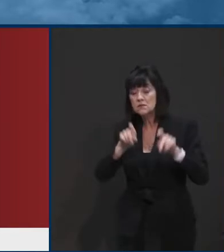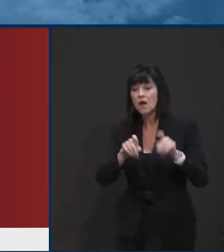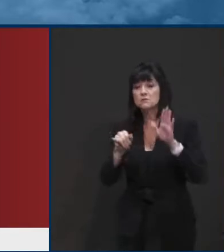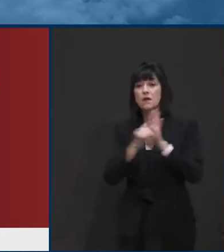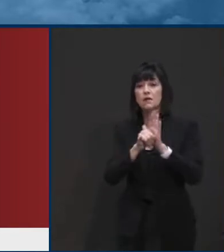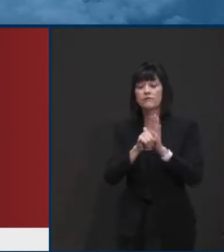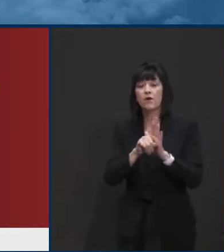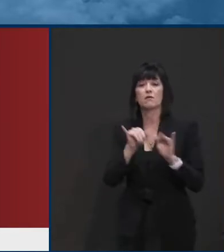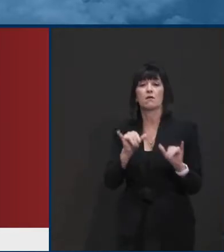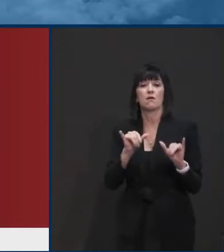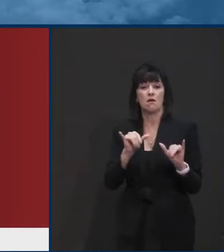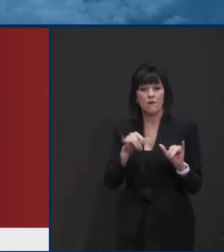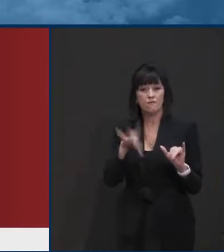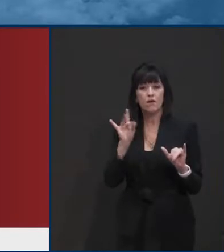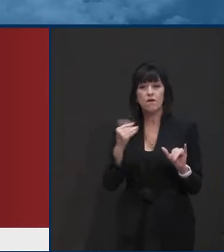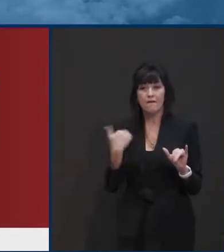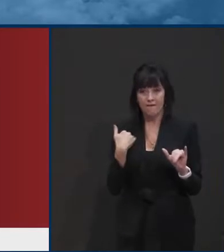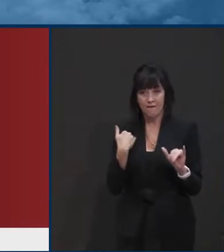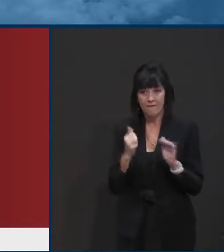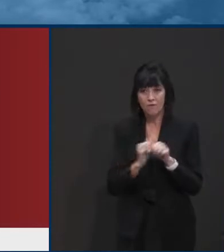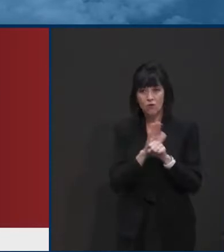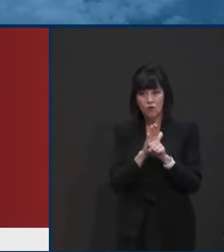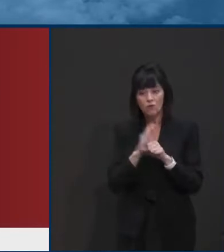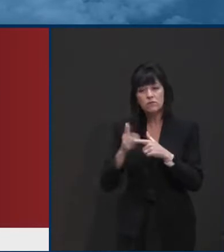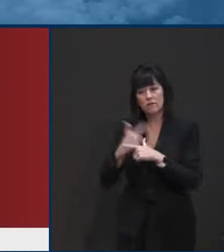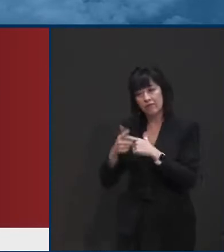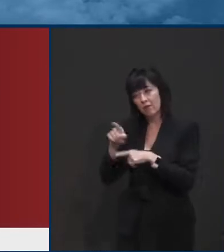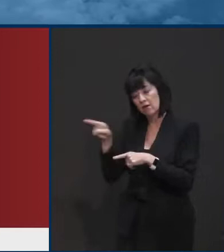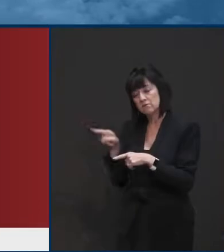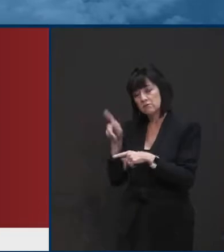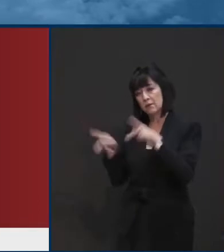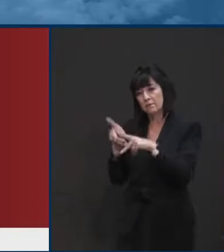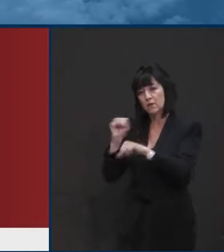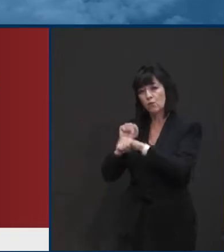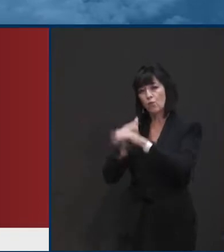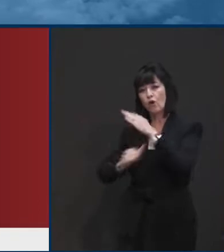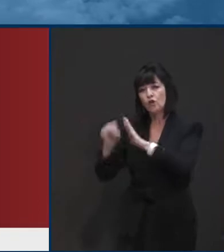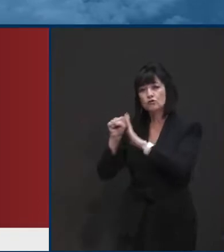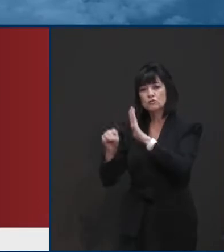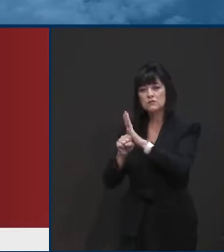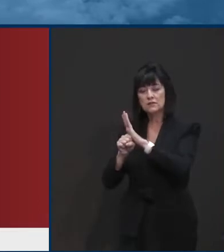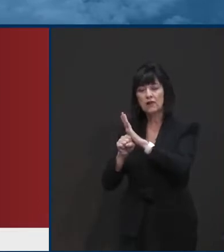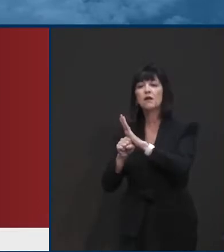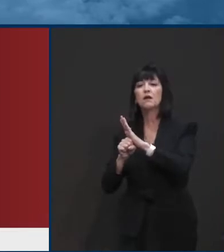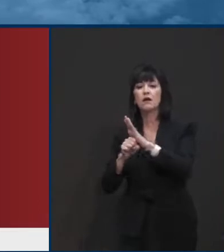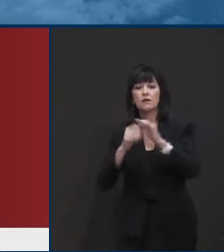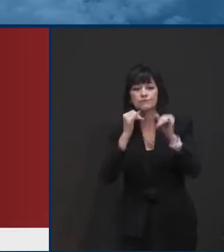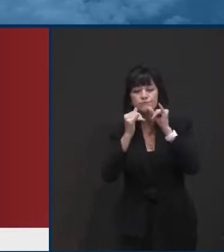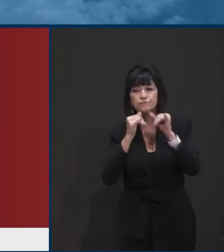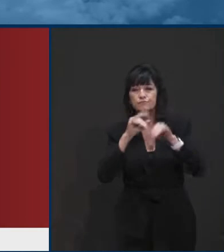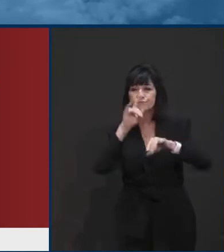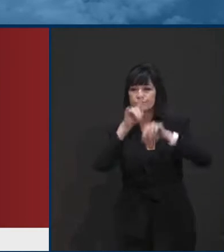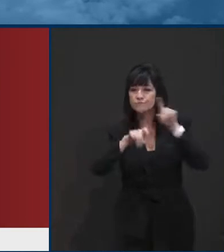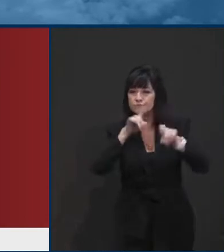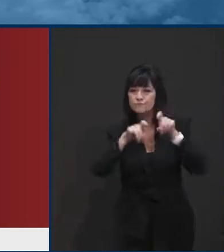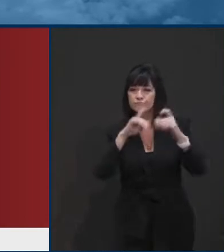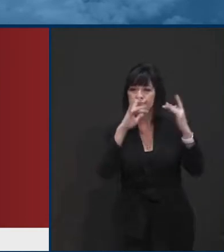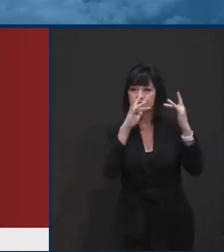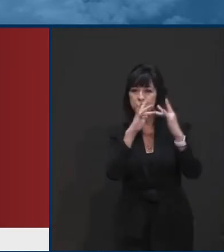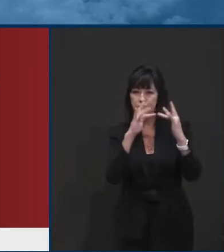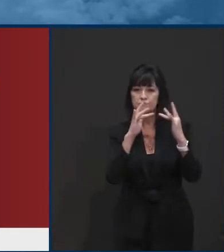the nature of the virus, how it spreads, where it spreads, and what you can do to contain it. We all know now